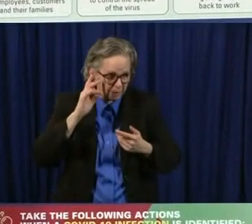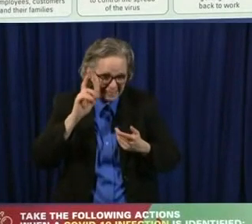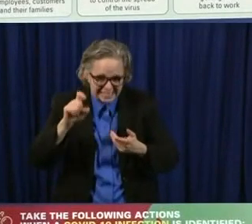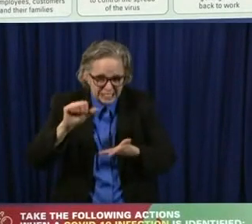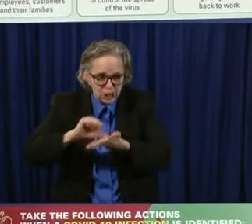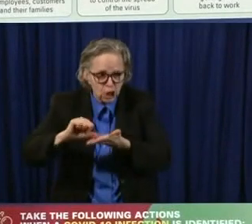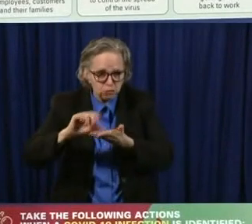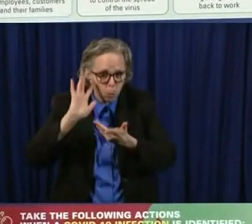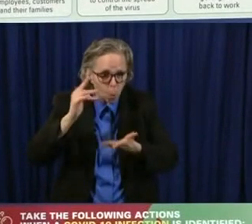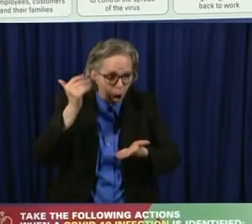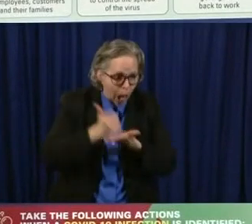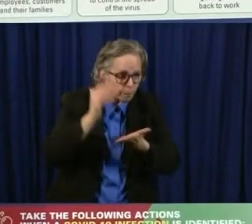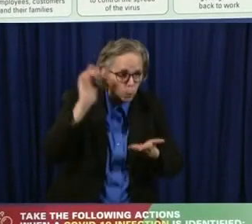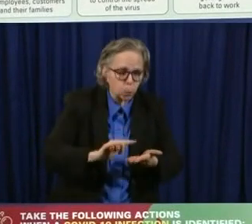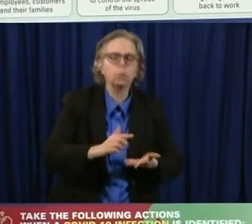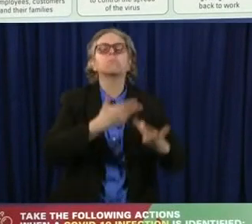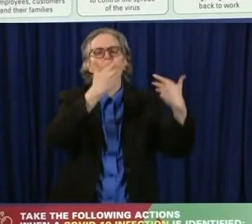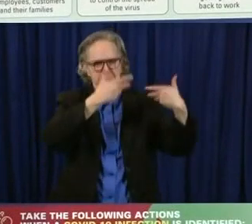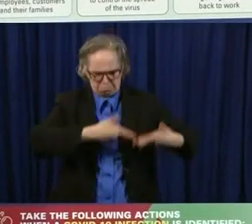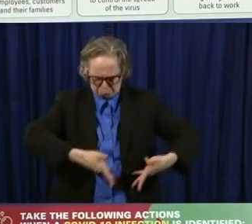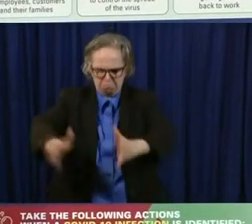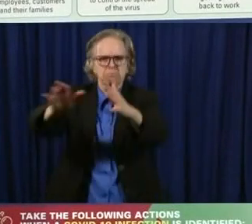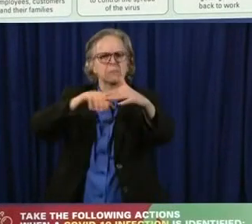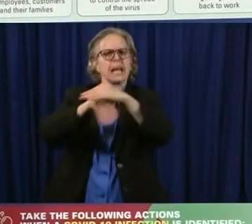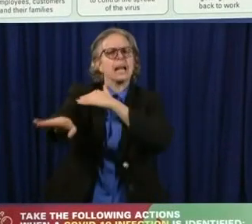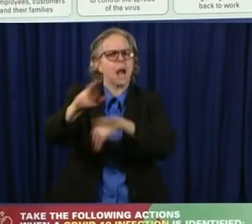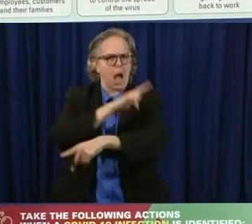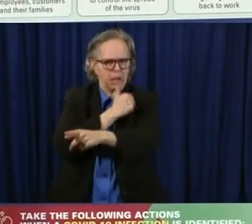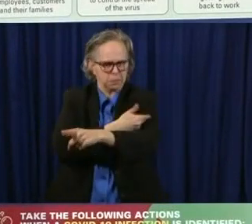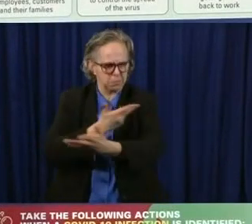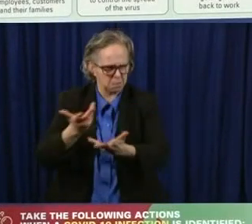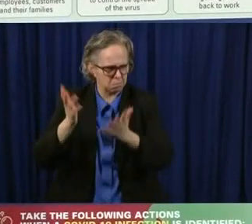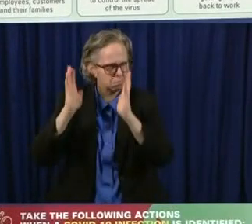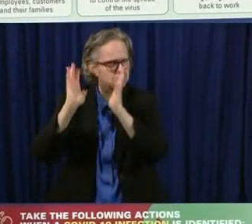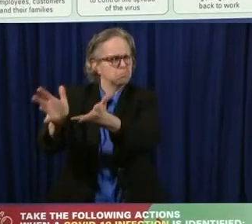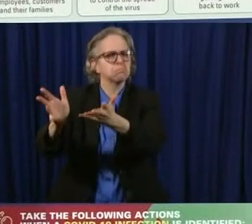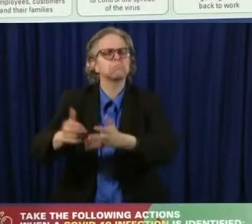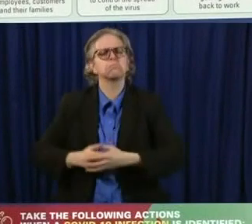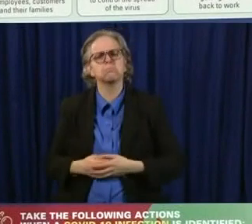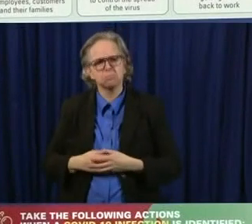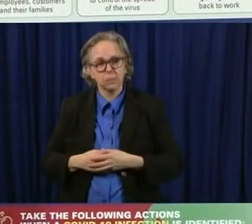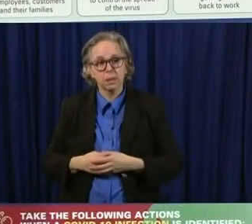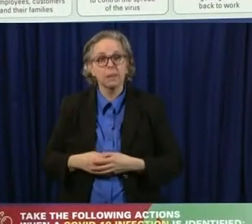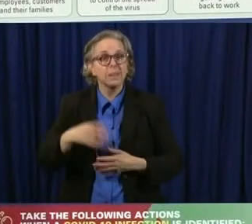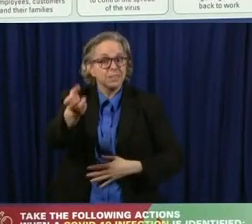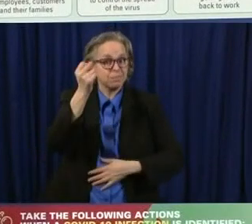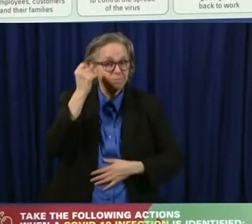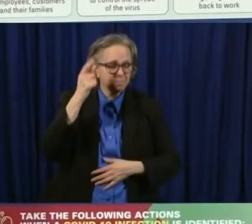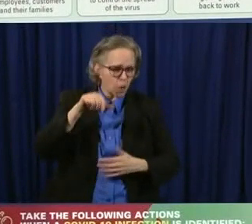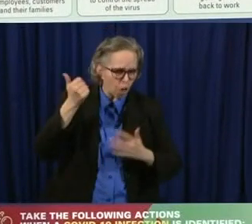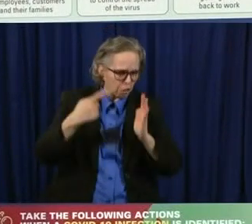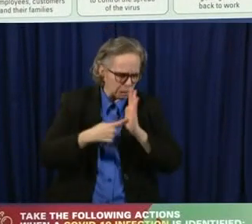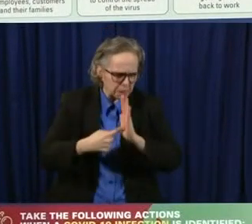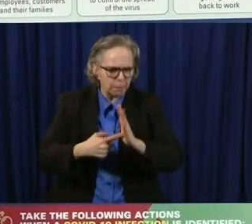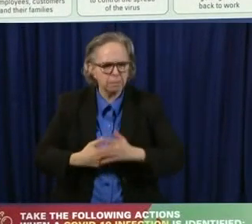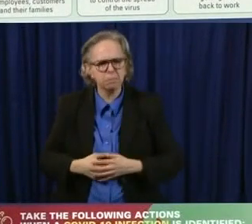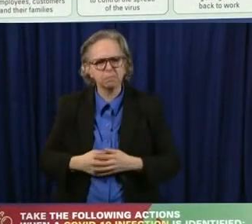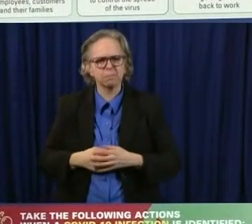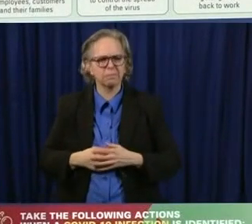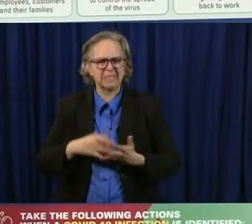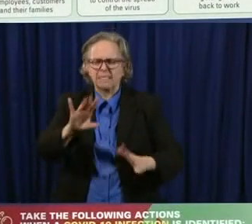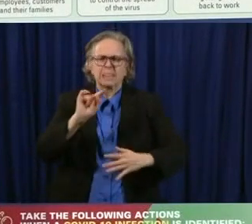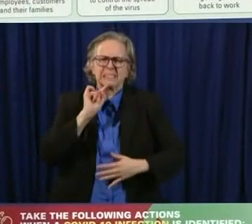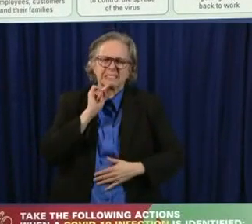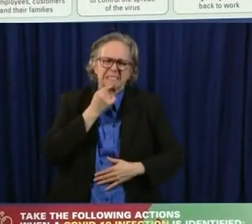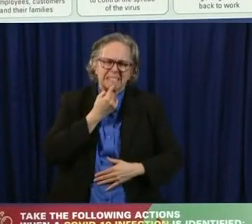Those have always been allowed for, uh, the presence of severe symptoms causing